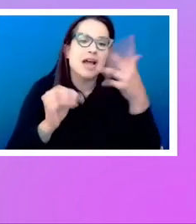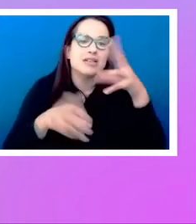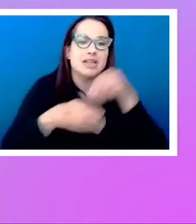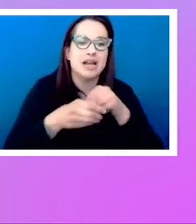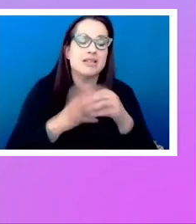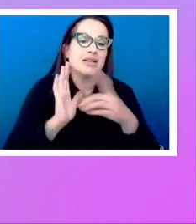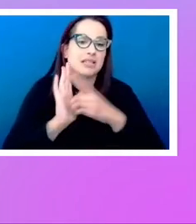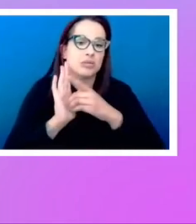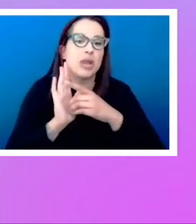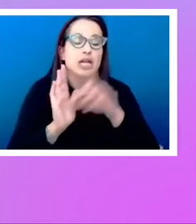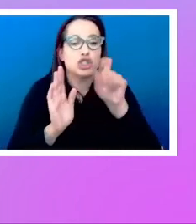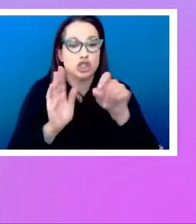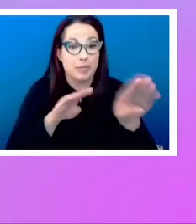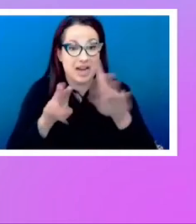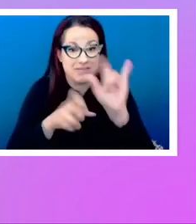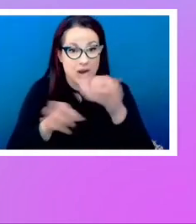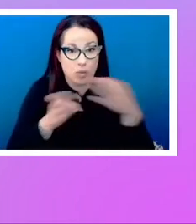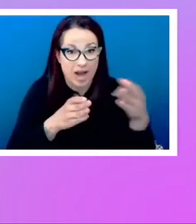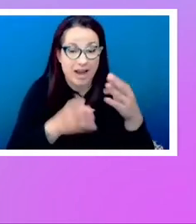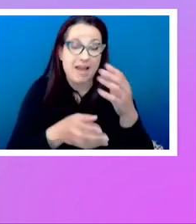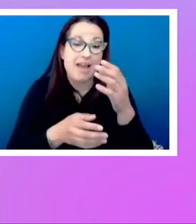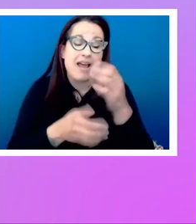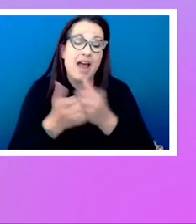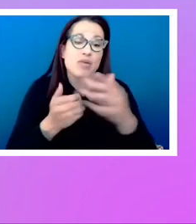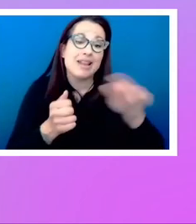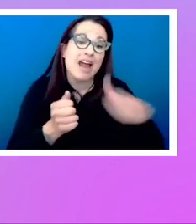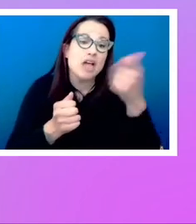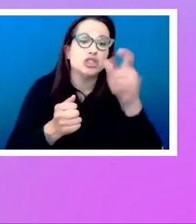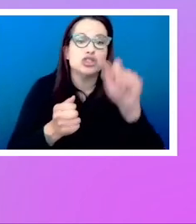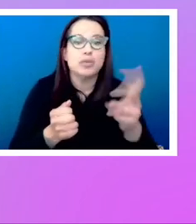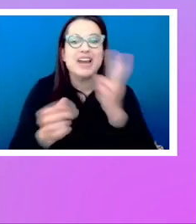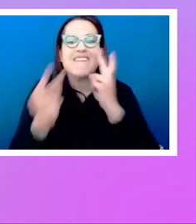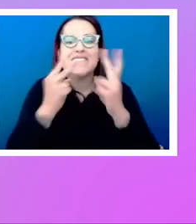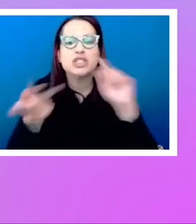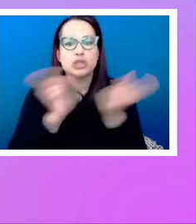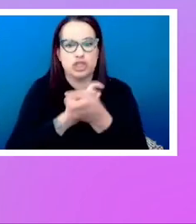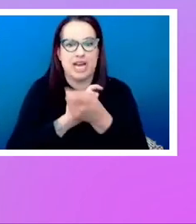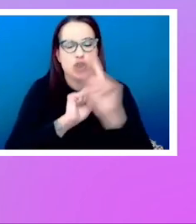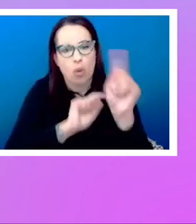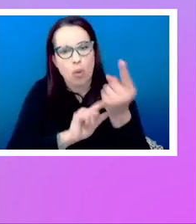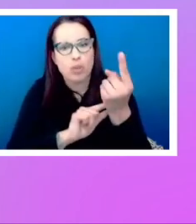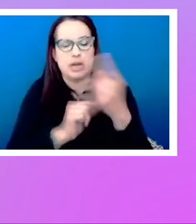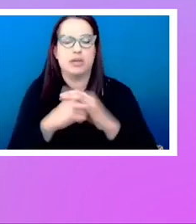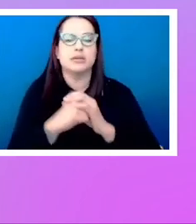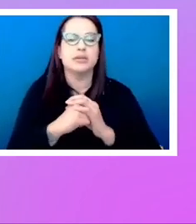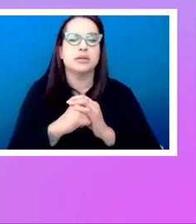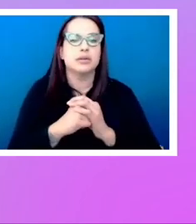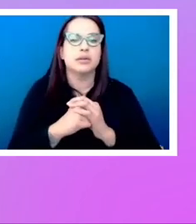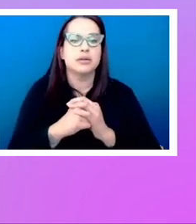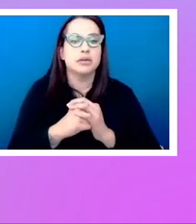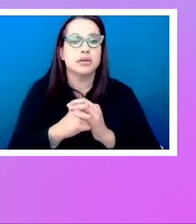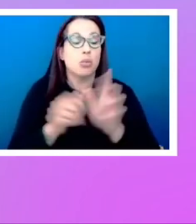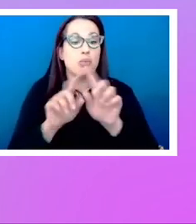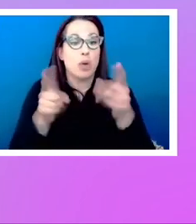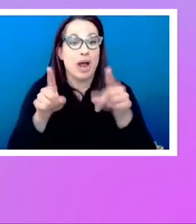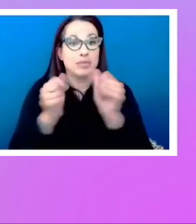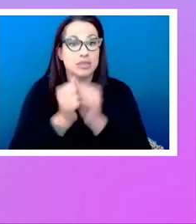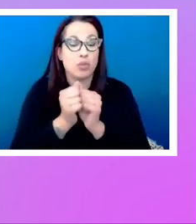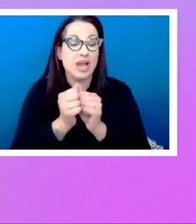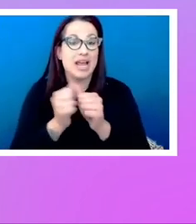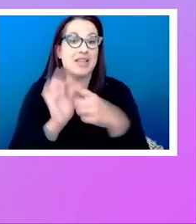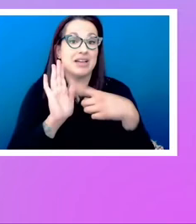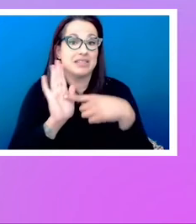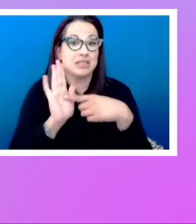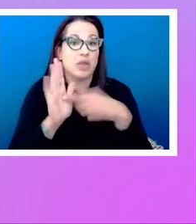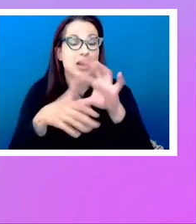like that. Everything else is supposed to be a visual change only. But what happened with display contents is it